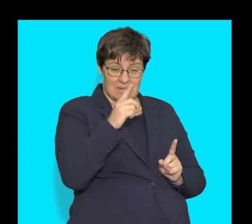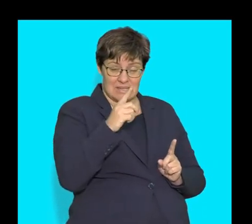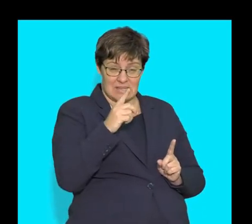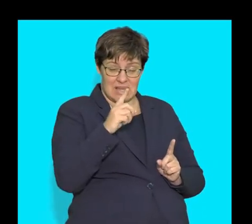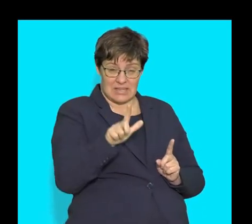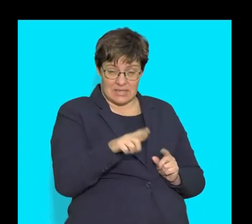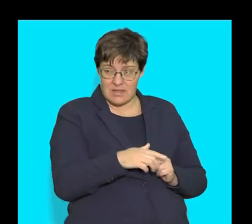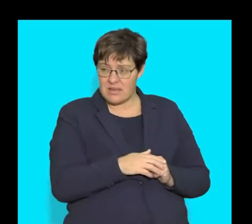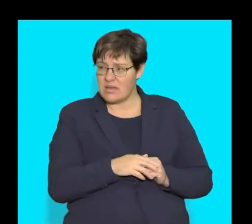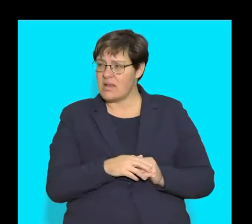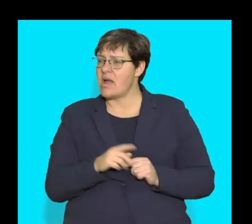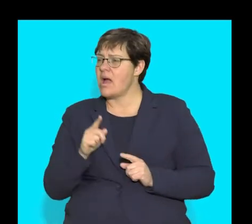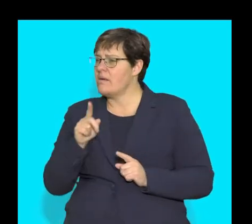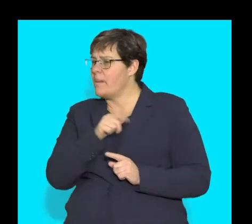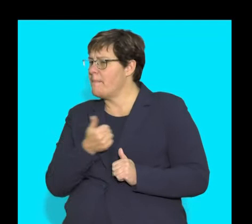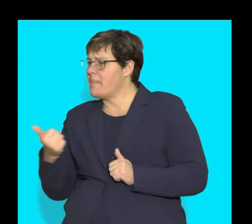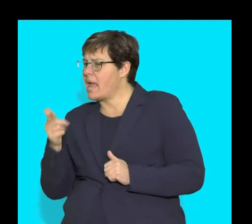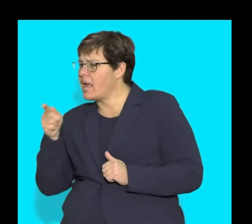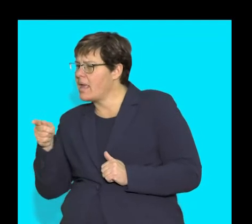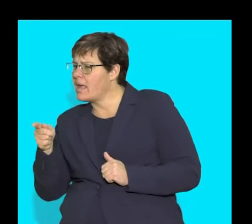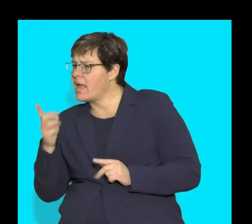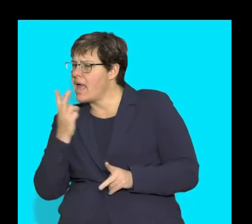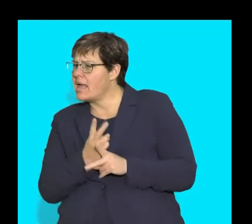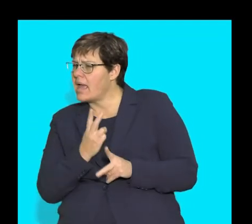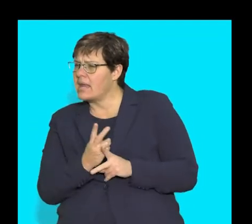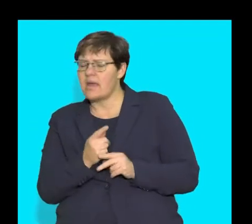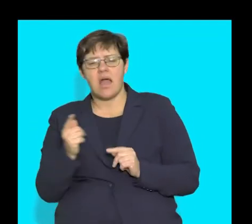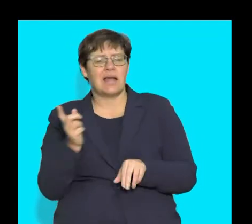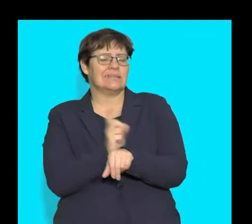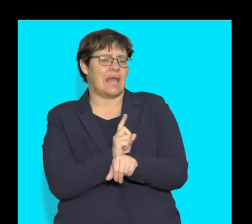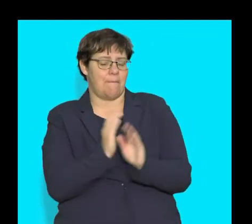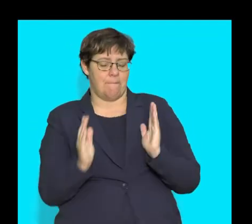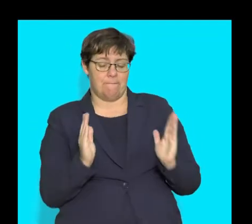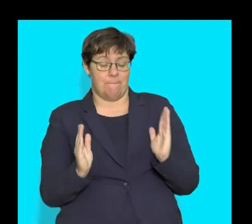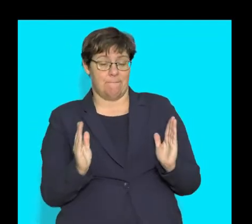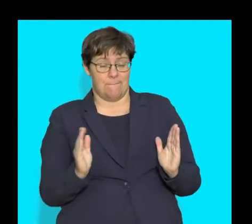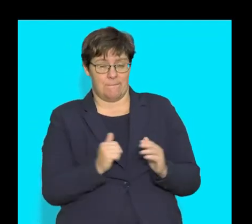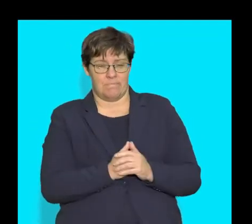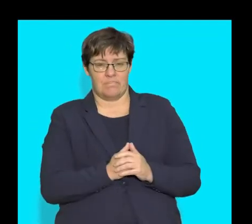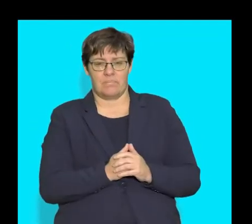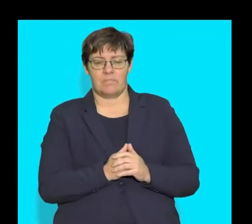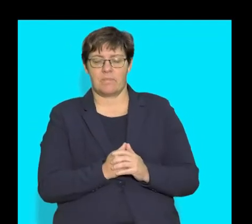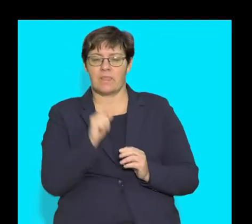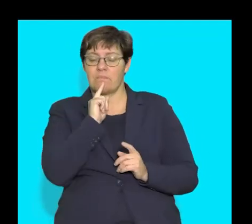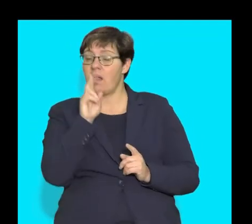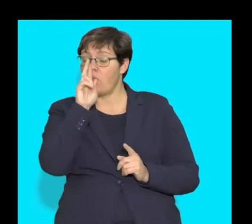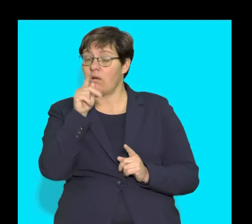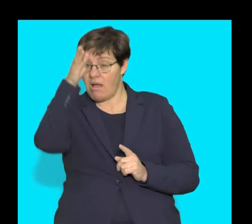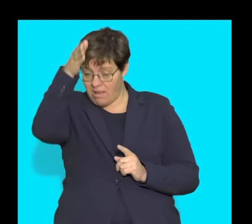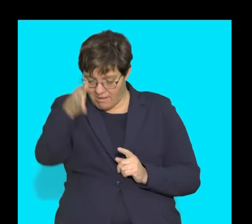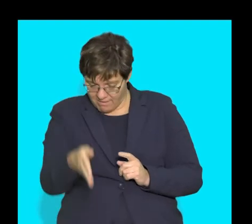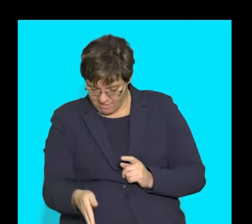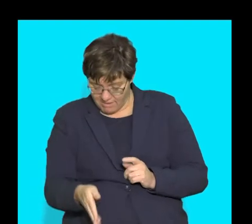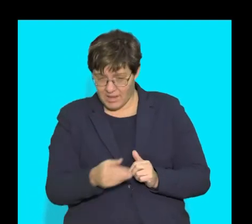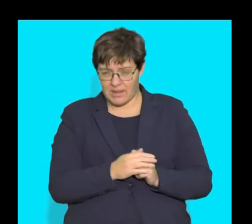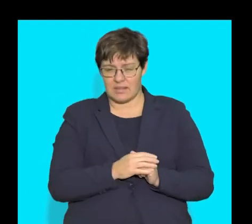milligrams and it obviously reached that value after a specific time period. We've basically got to look at